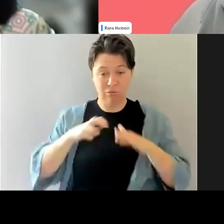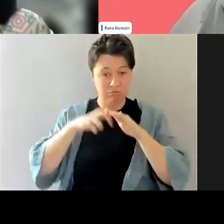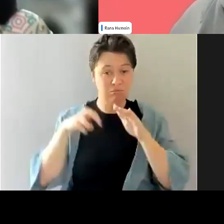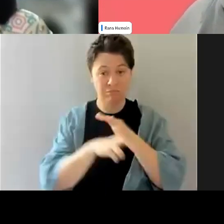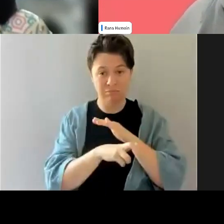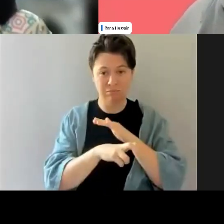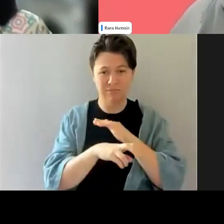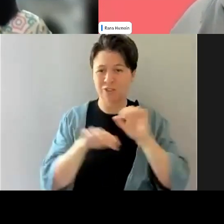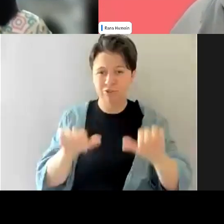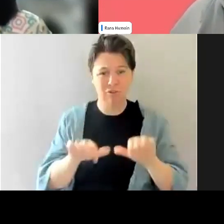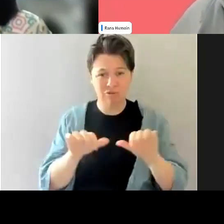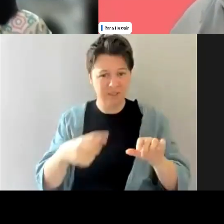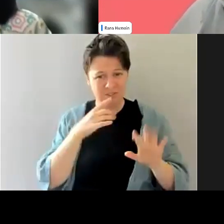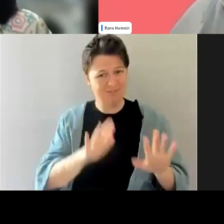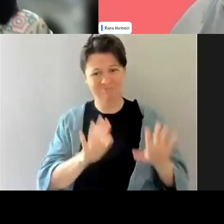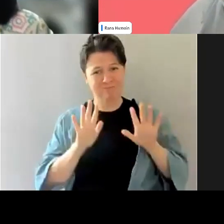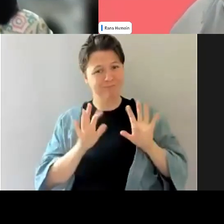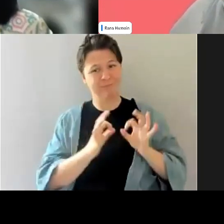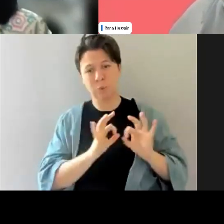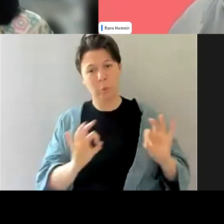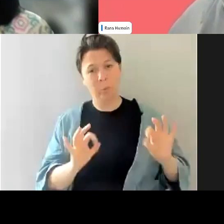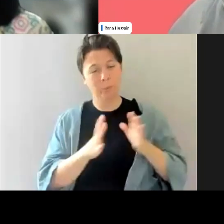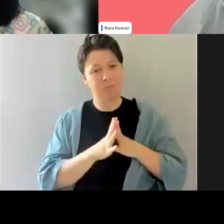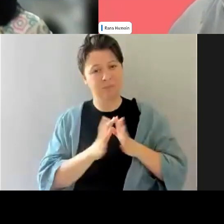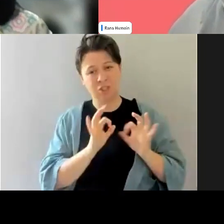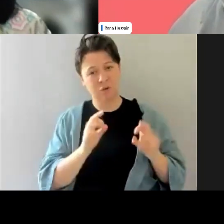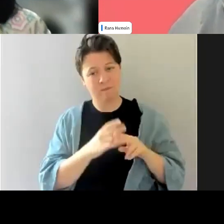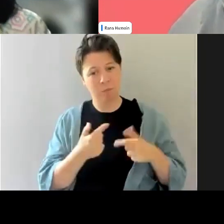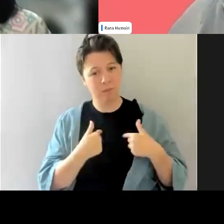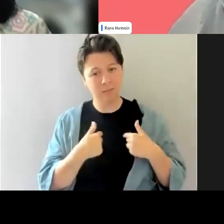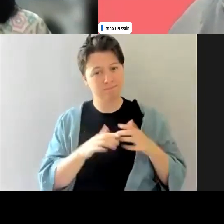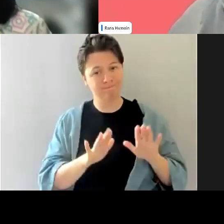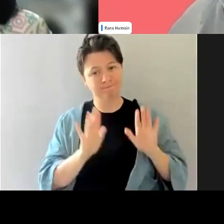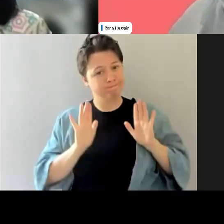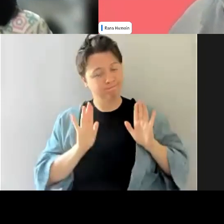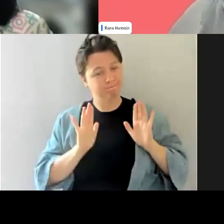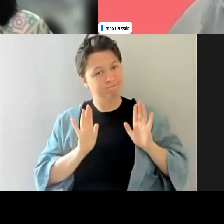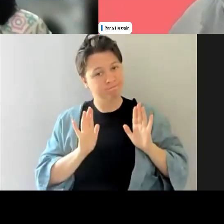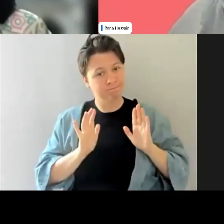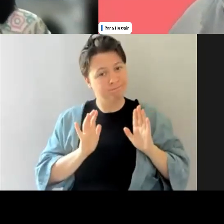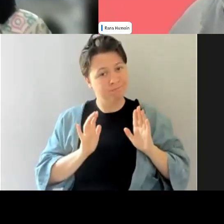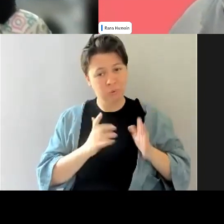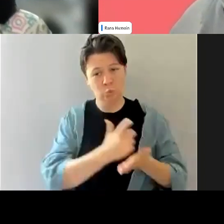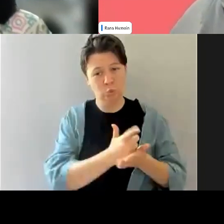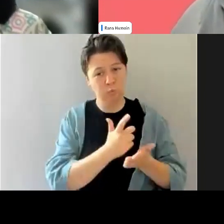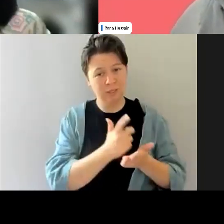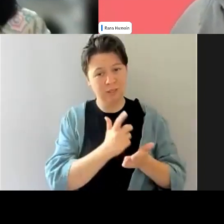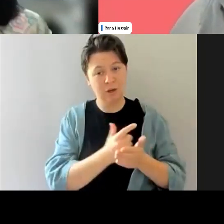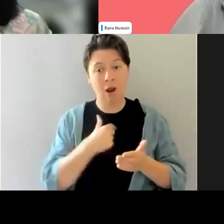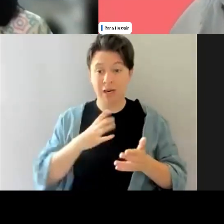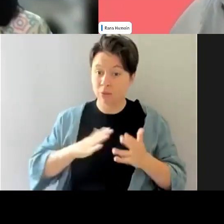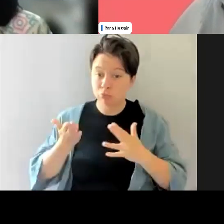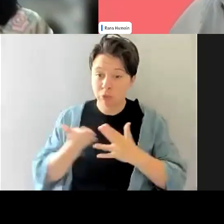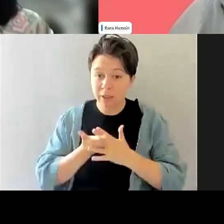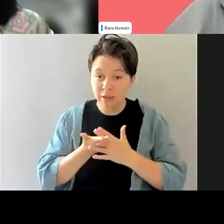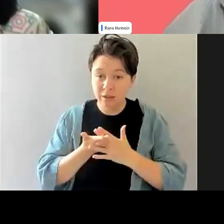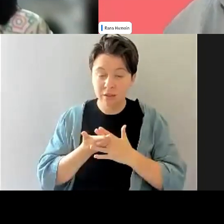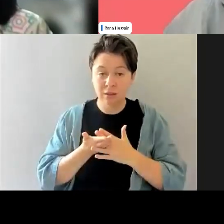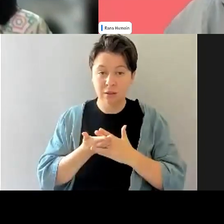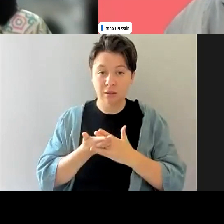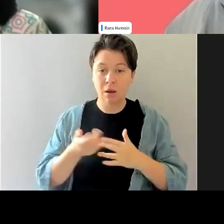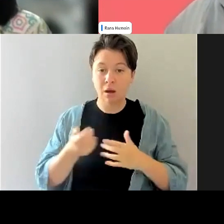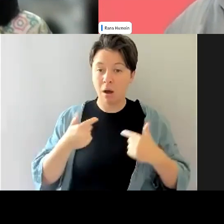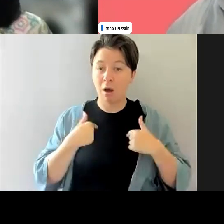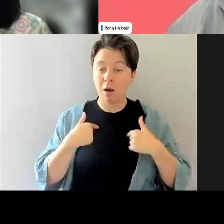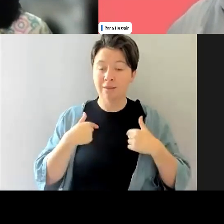it's okay to step back at that point of time and say, well, this is not for me and it's, it's getting to be too much. I need a break. You are in, I was in a